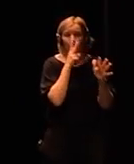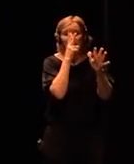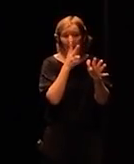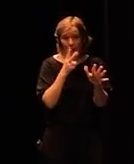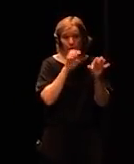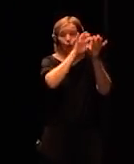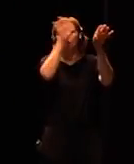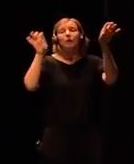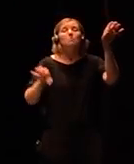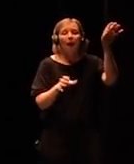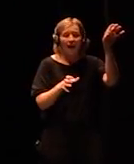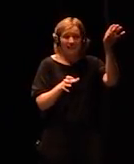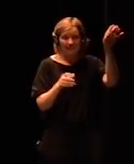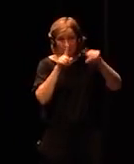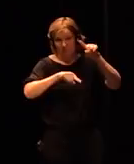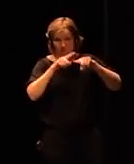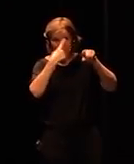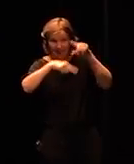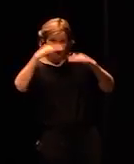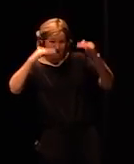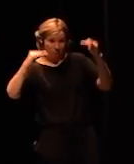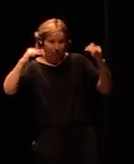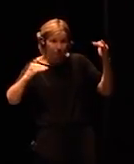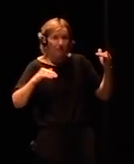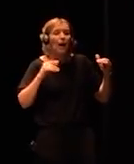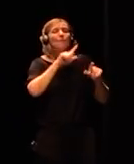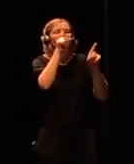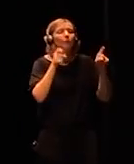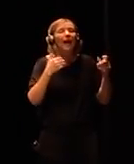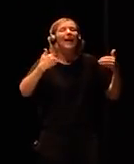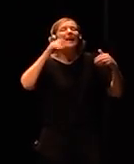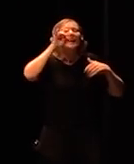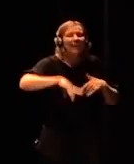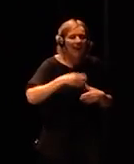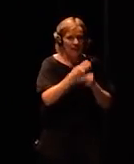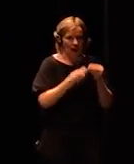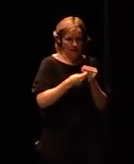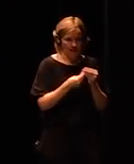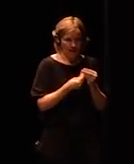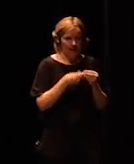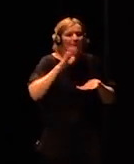and who who do we trust do we trust the top 20 companies on the list